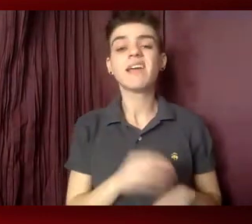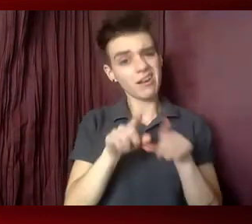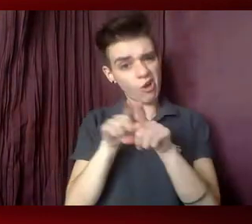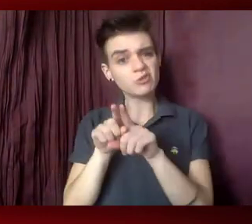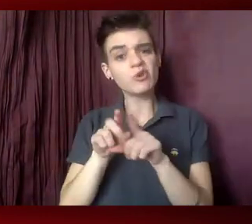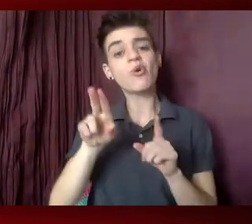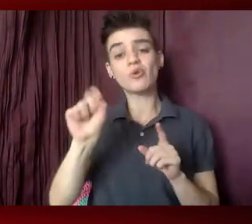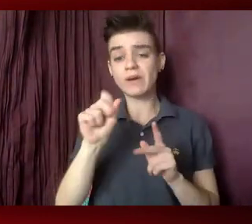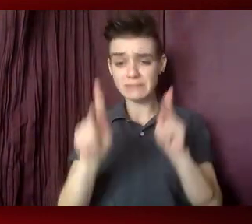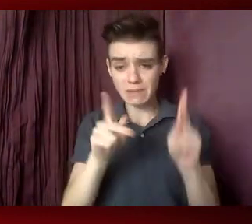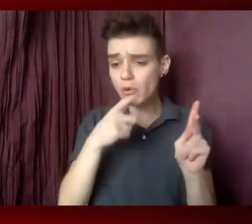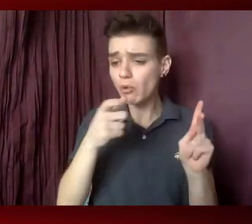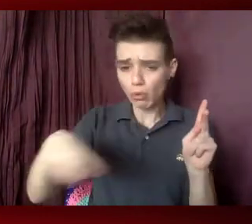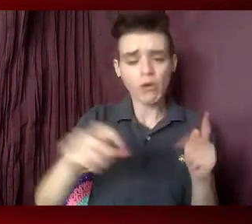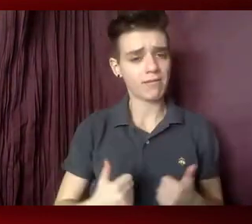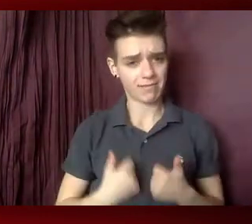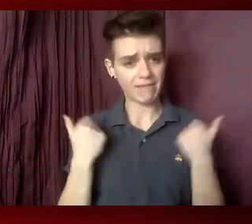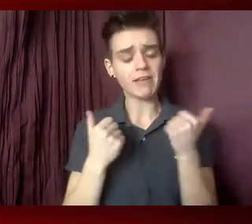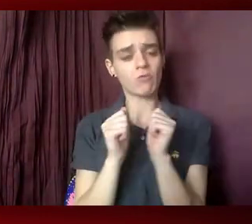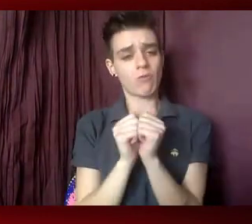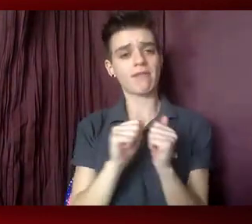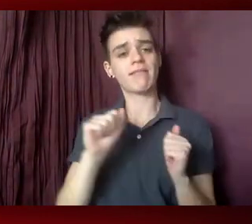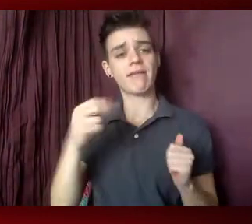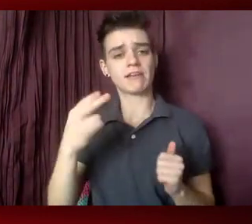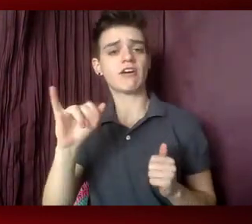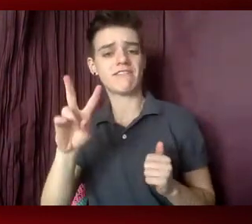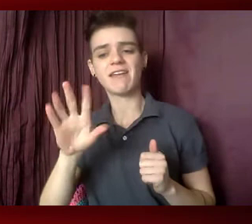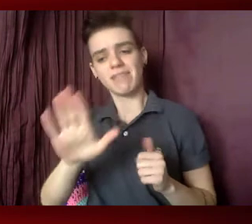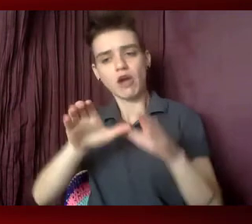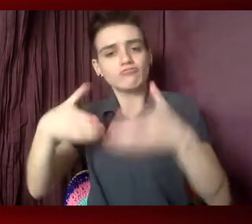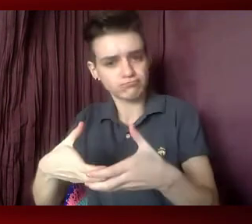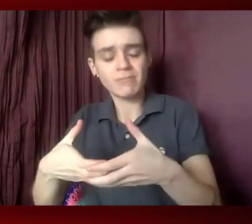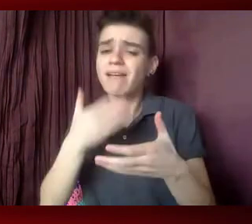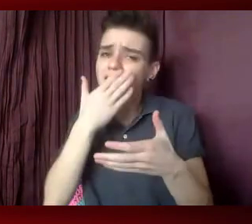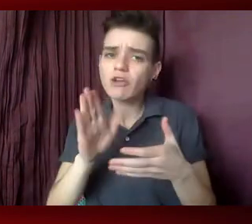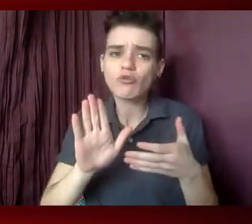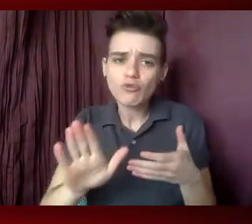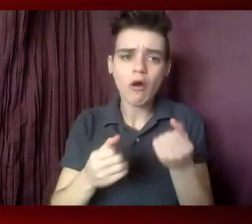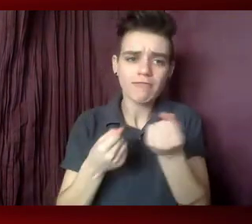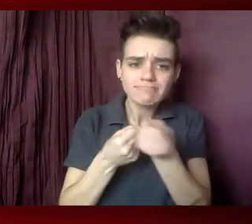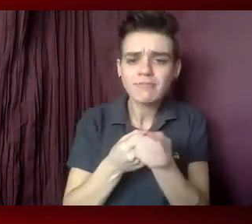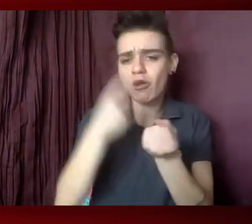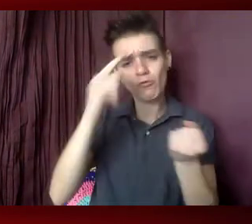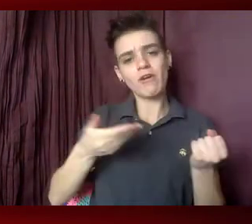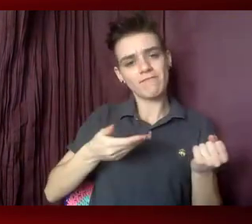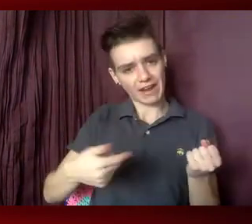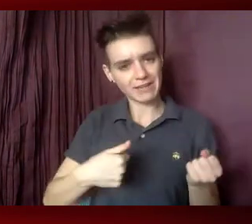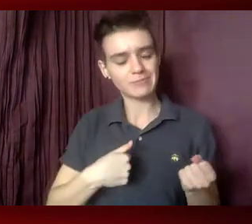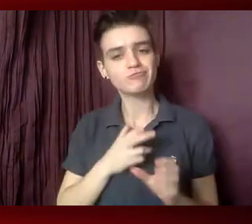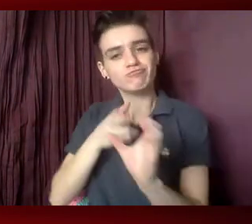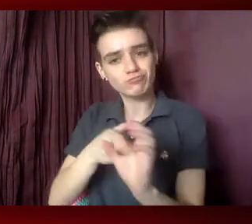.S. People Living with HIV Caucus. Thank you for your advocacy and inviting me to join you today for the